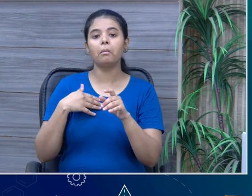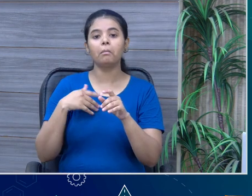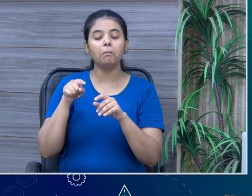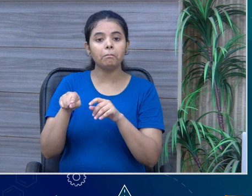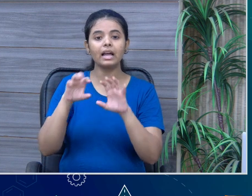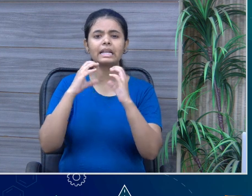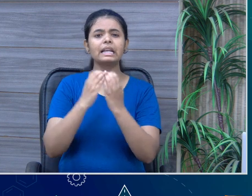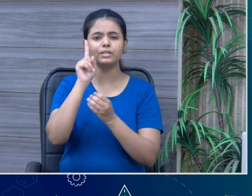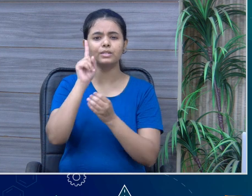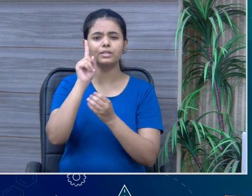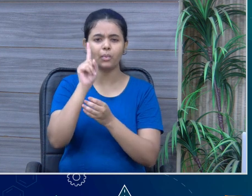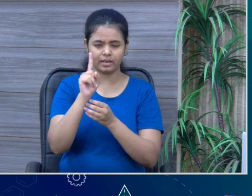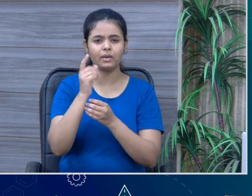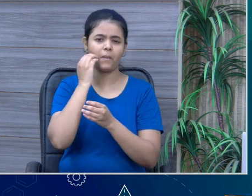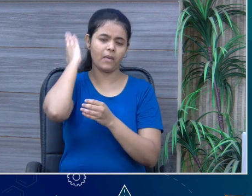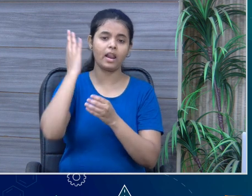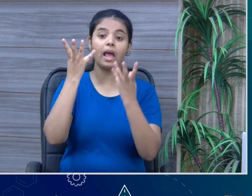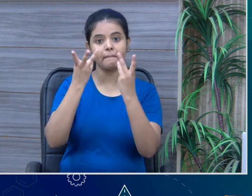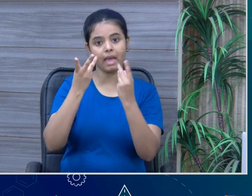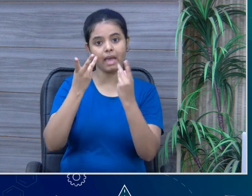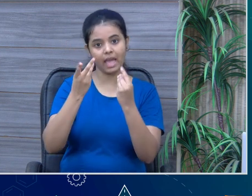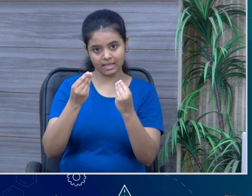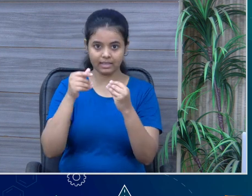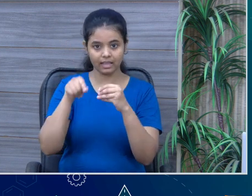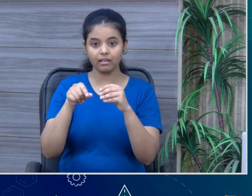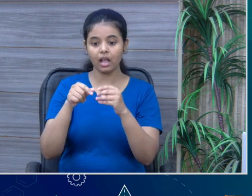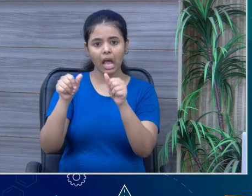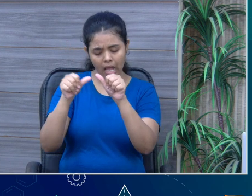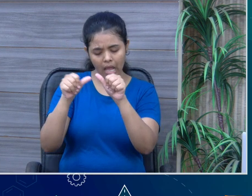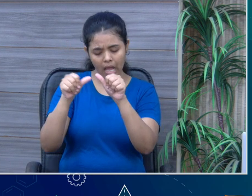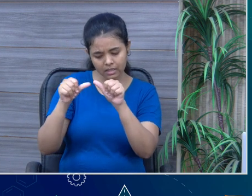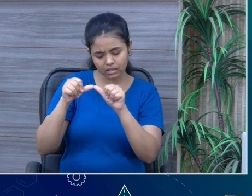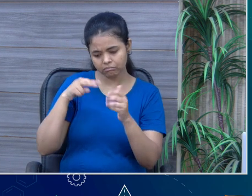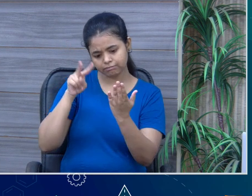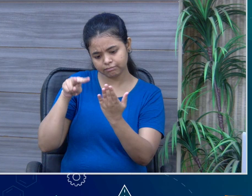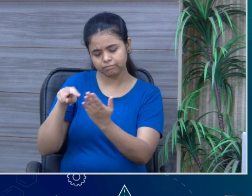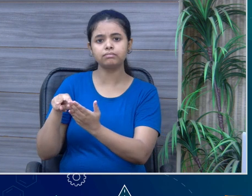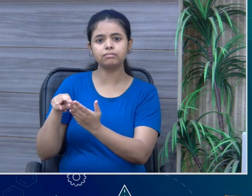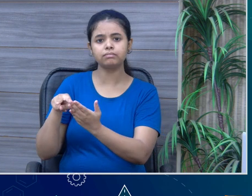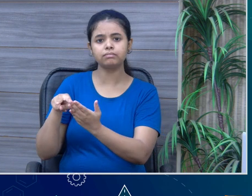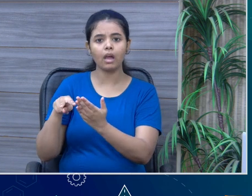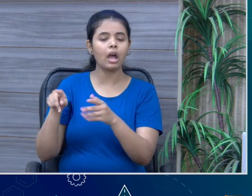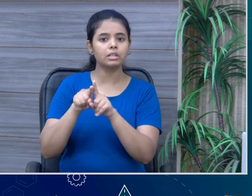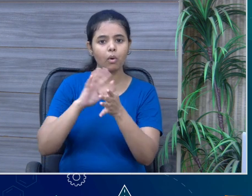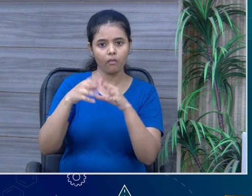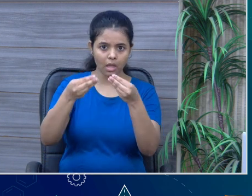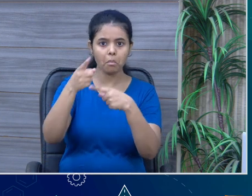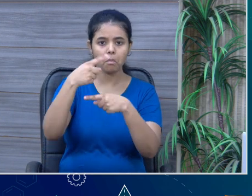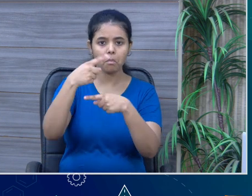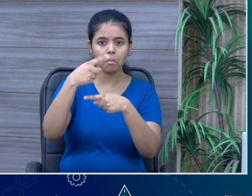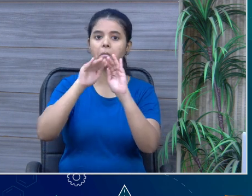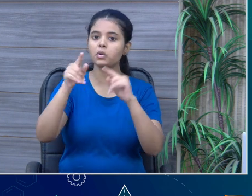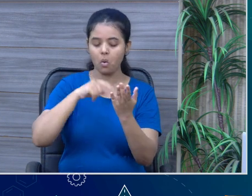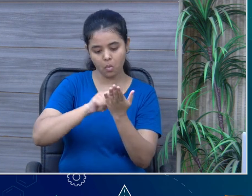class 1. It was a math session, and we received the answer of the question, which was asked in the question. And